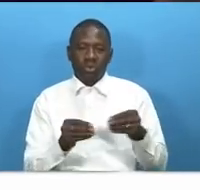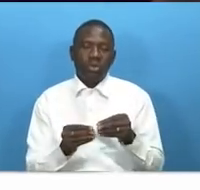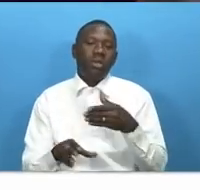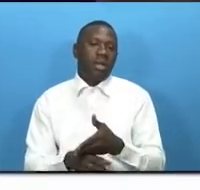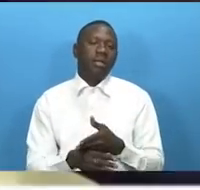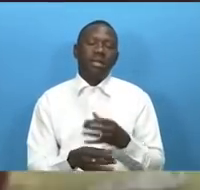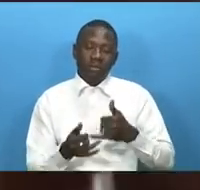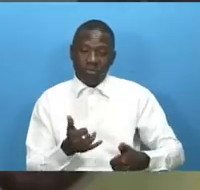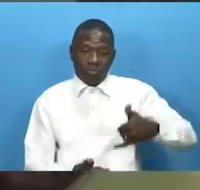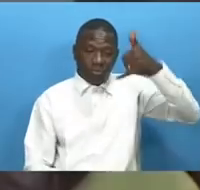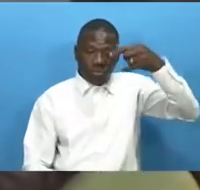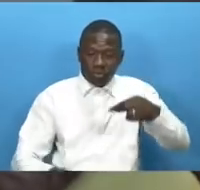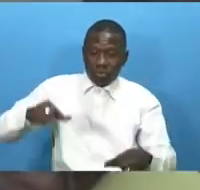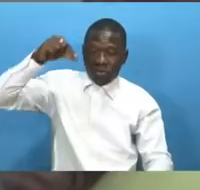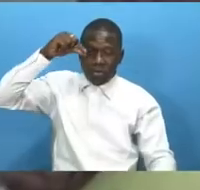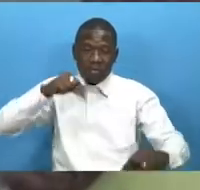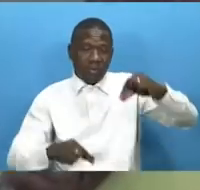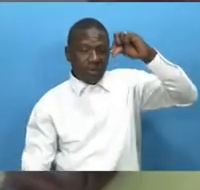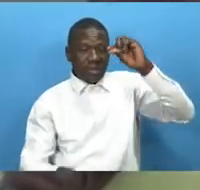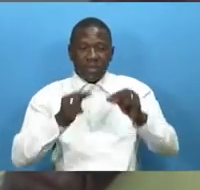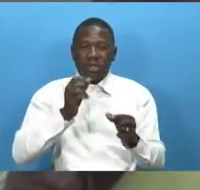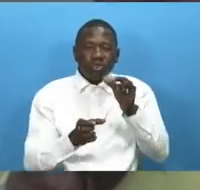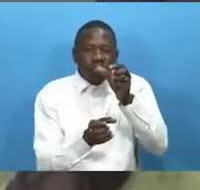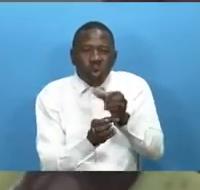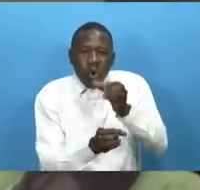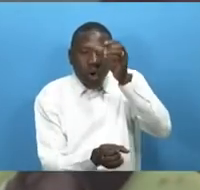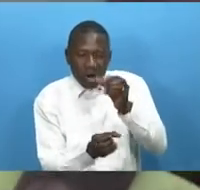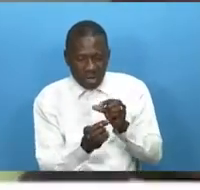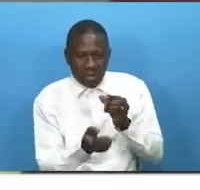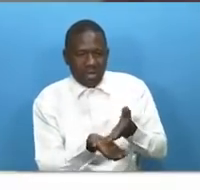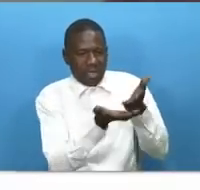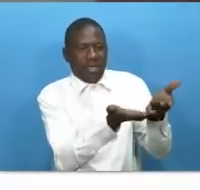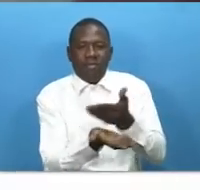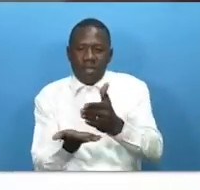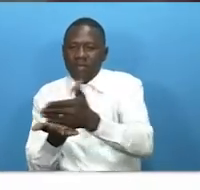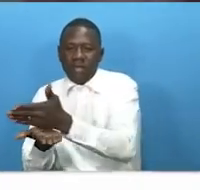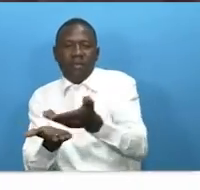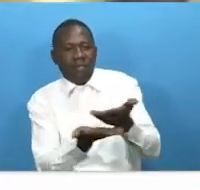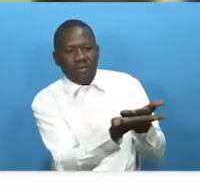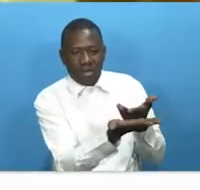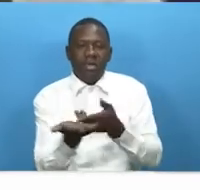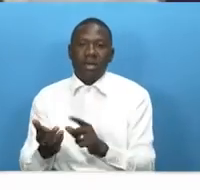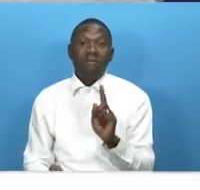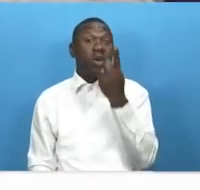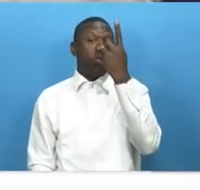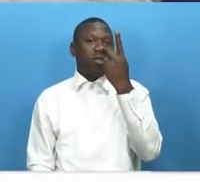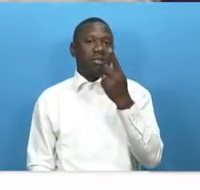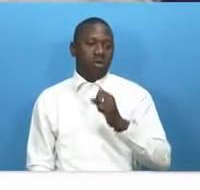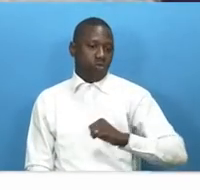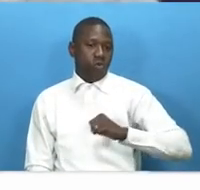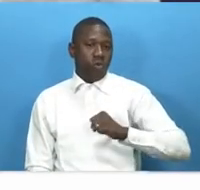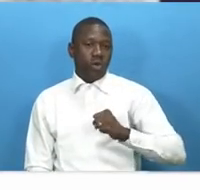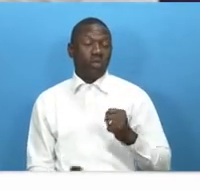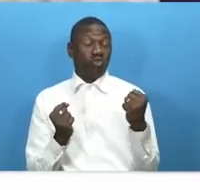of tea which is usually drunk from small glasses as a hot 40 liquid the first round is the most potent